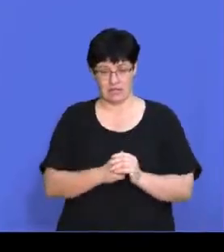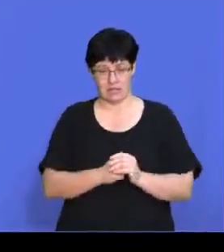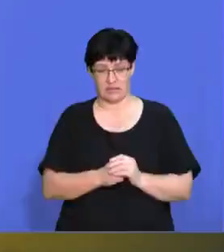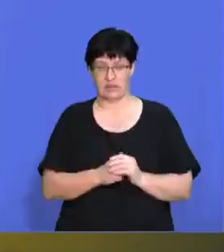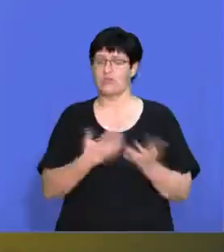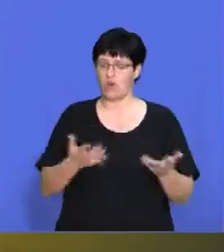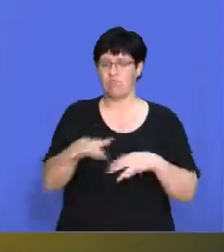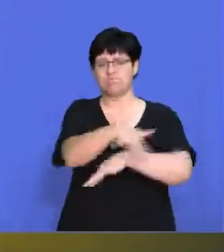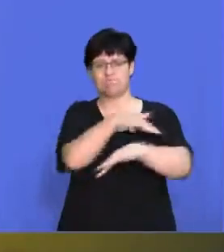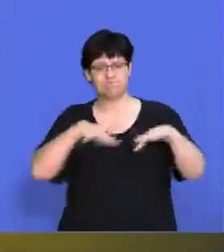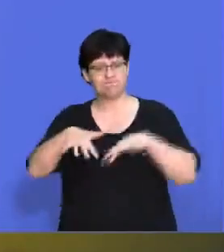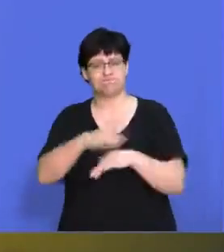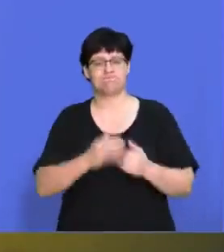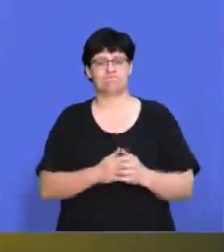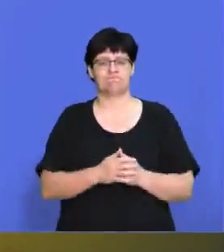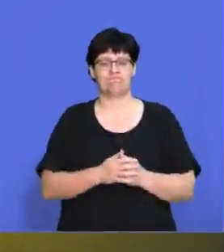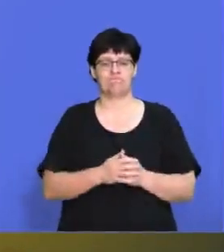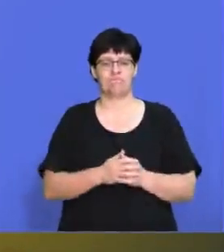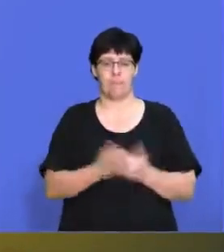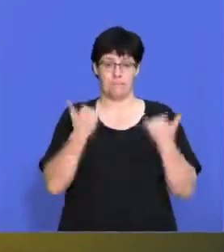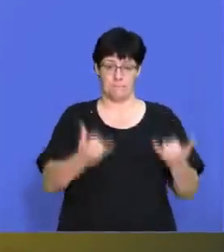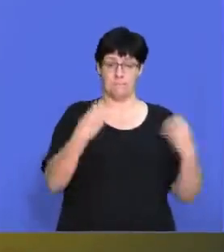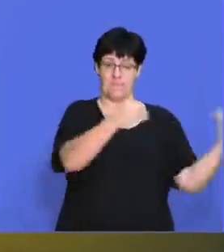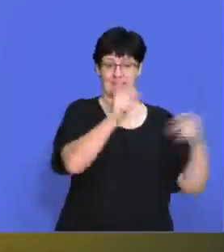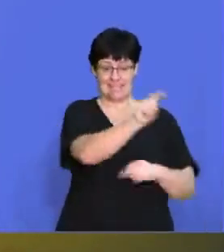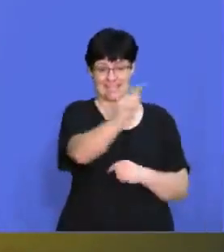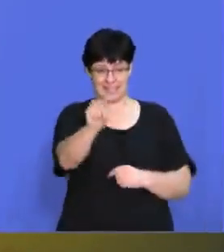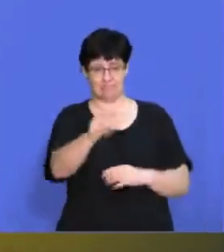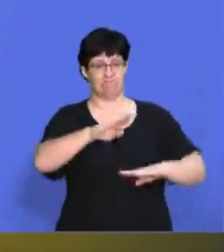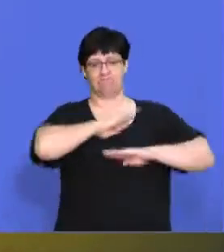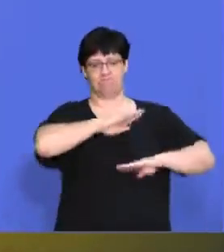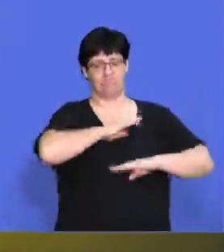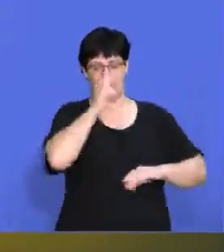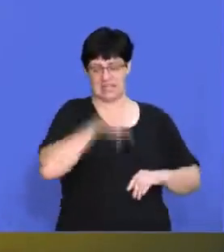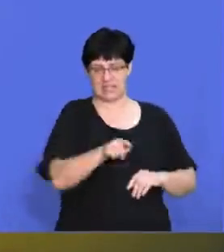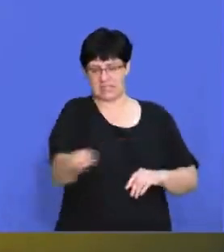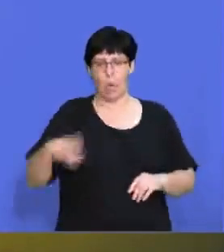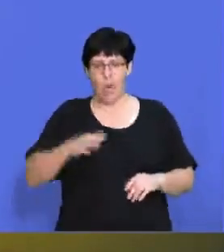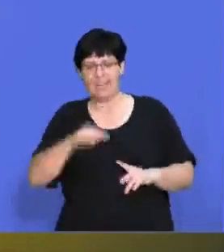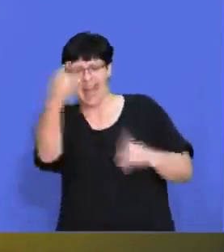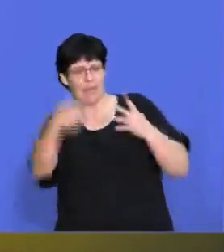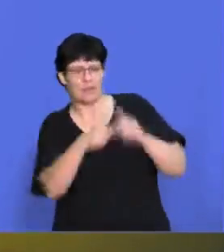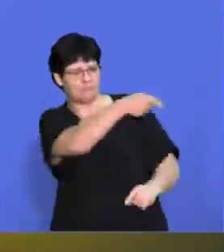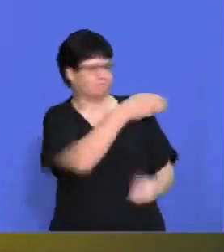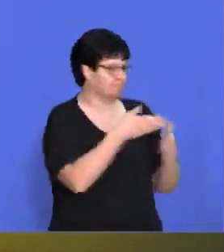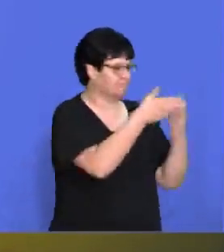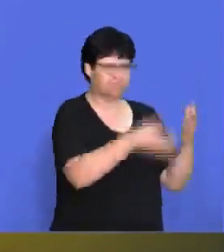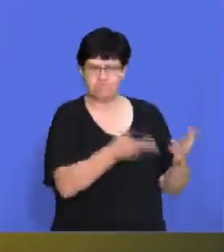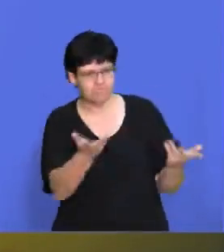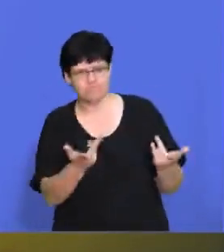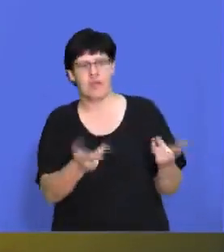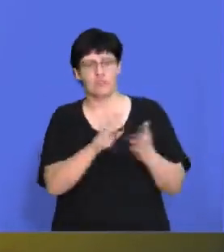situation where maybe the current businesses aren't satisfying the needs of their clients sufficiently.